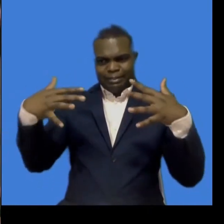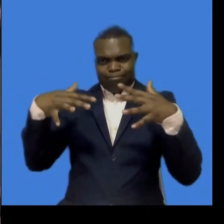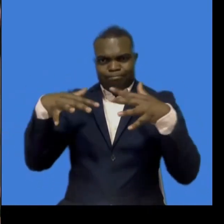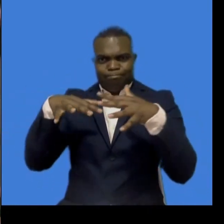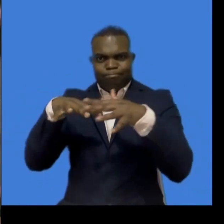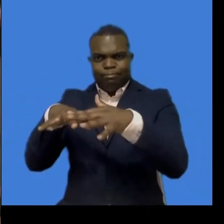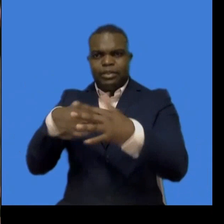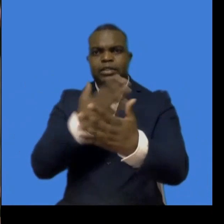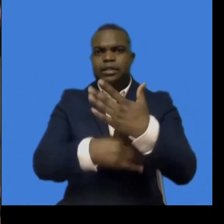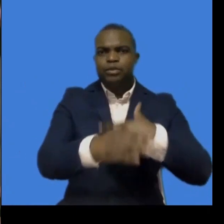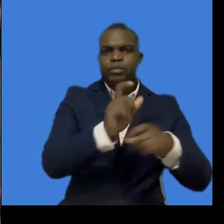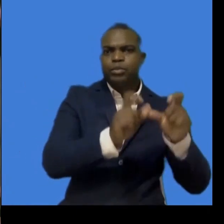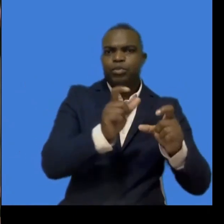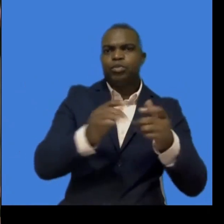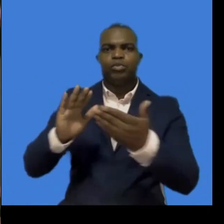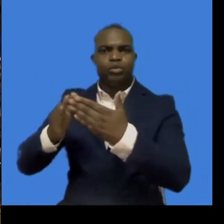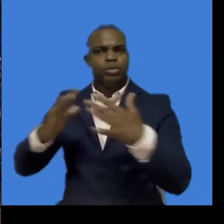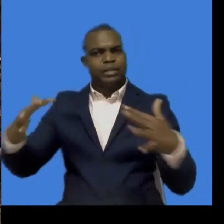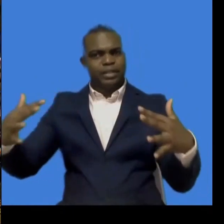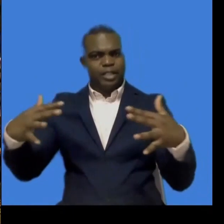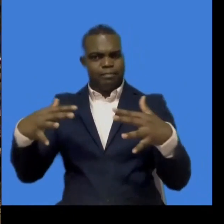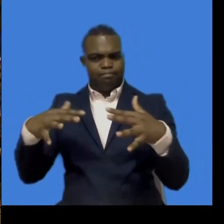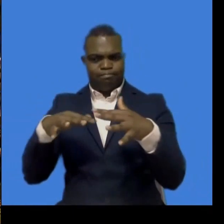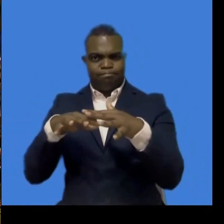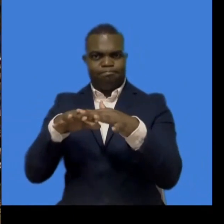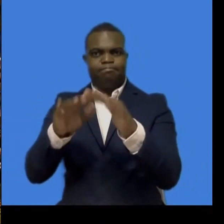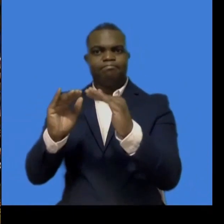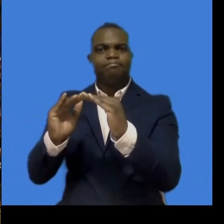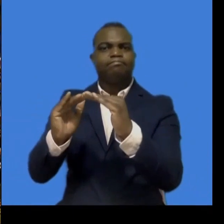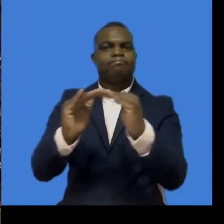of the nation. Thank you, Madam Vice President.